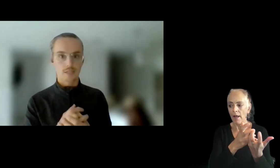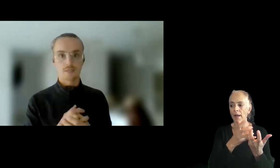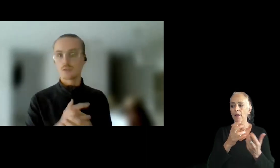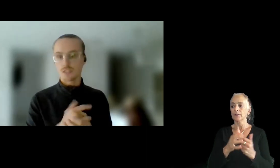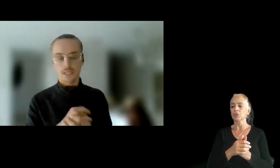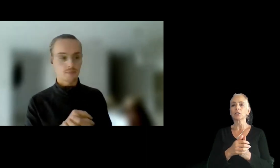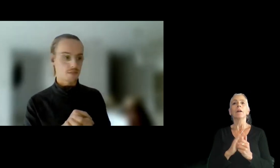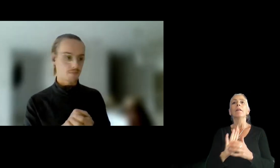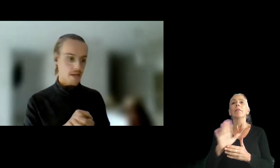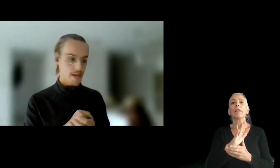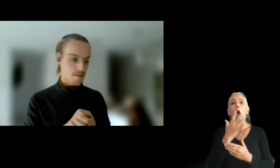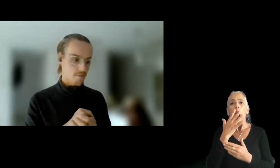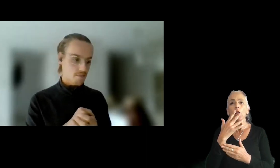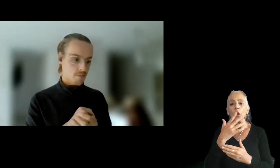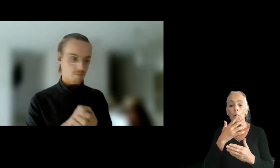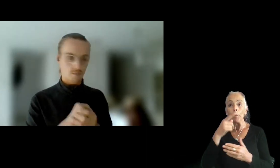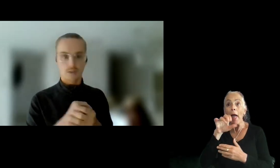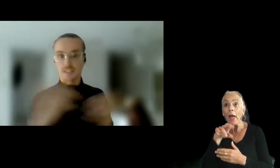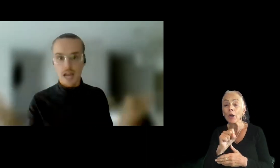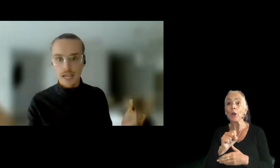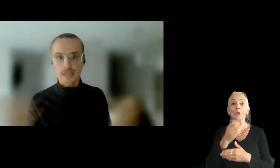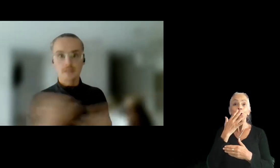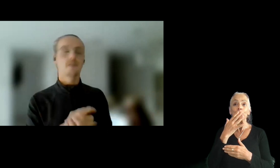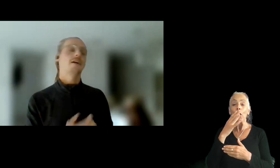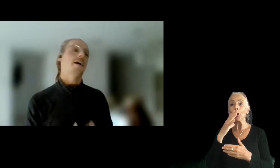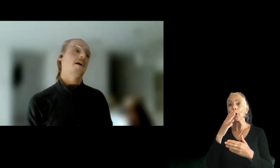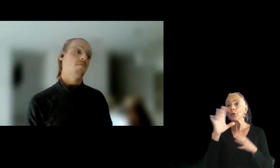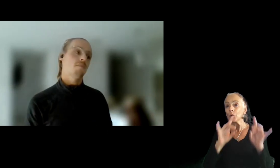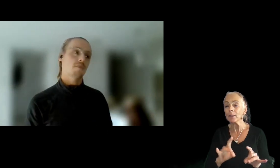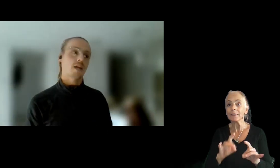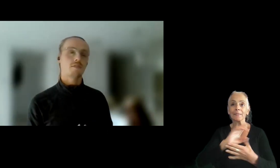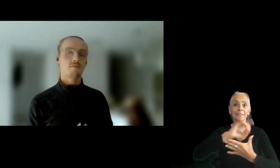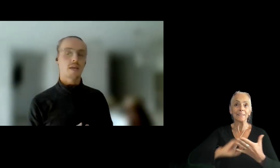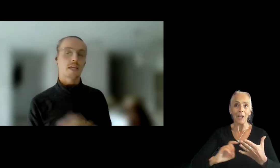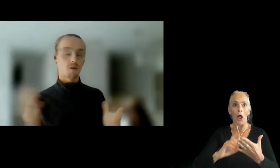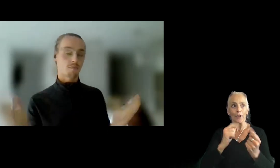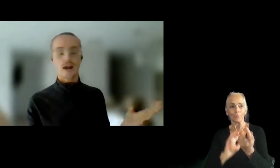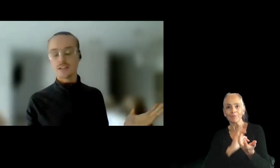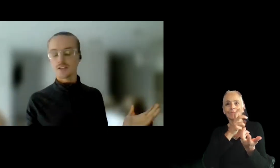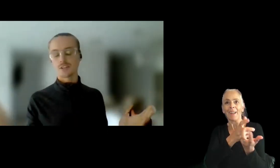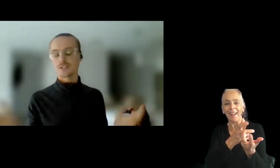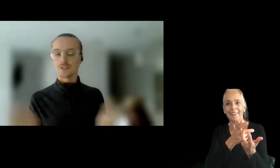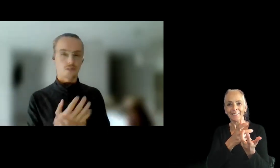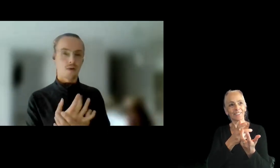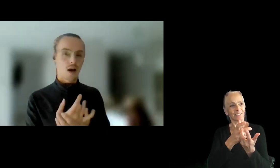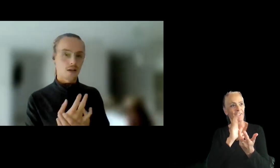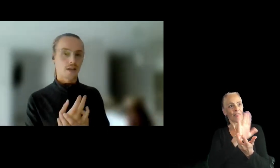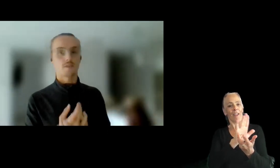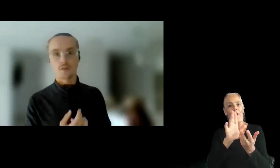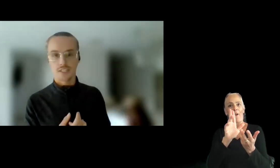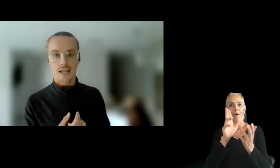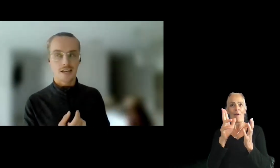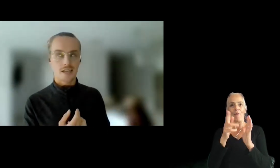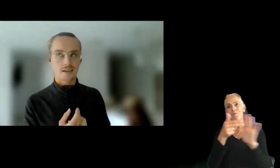patterns, color schemes, design, kind of make it on brand. So it shows that you are